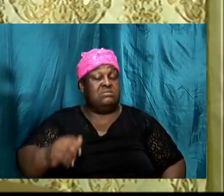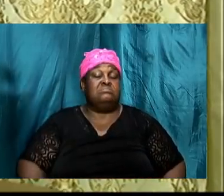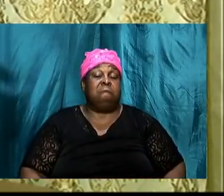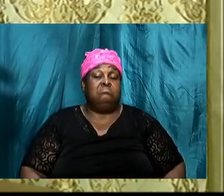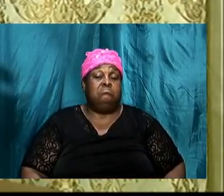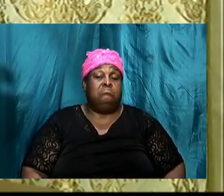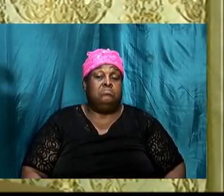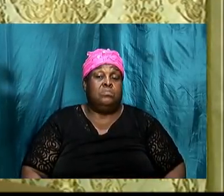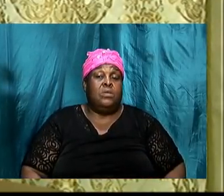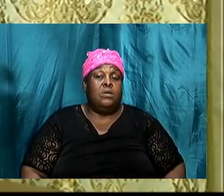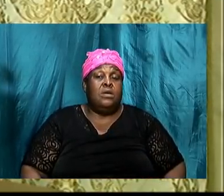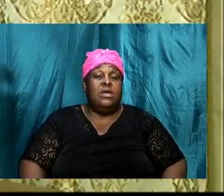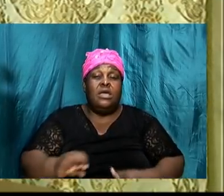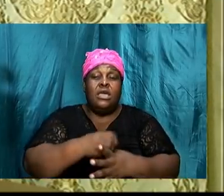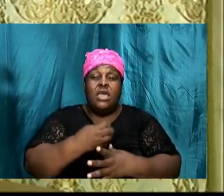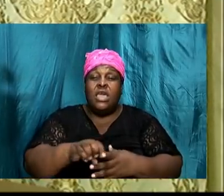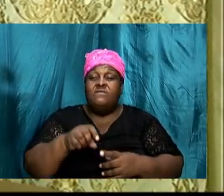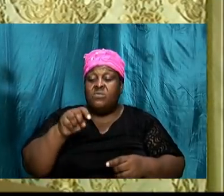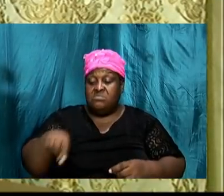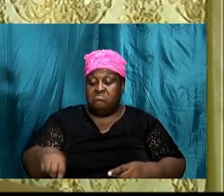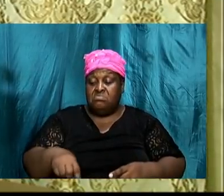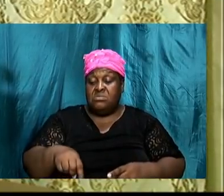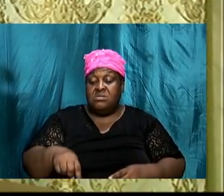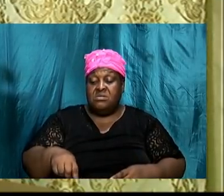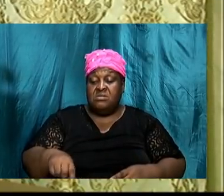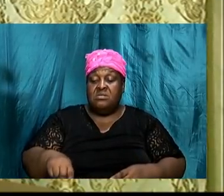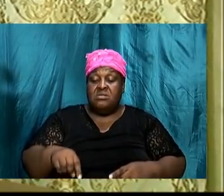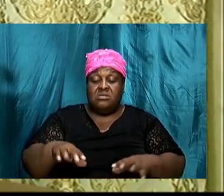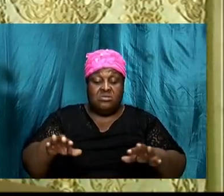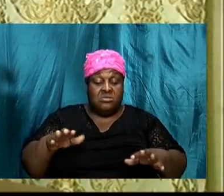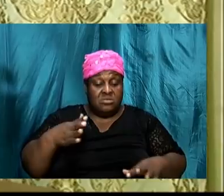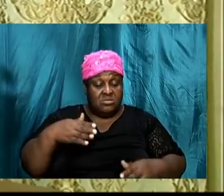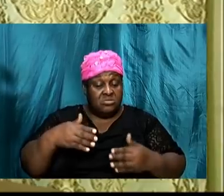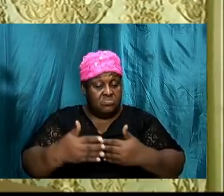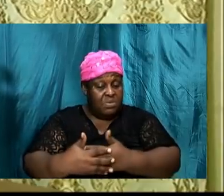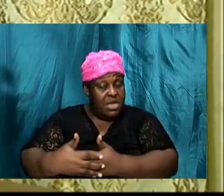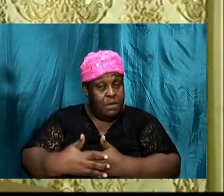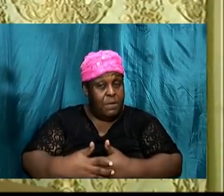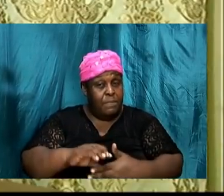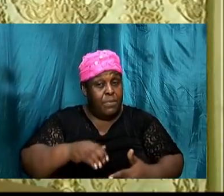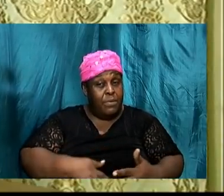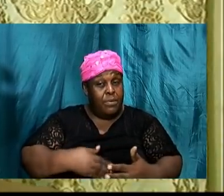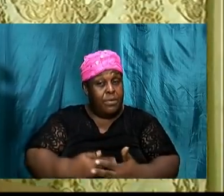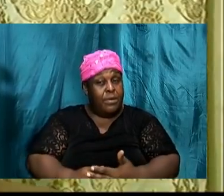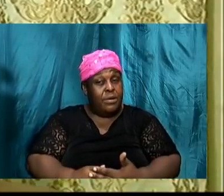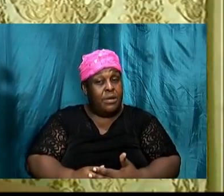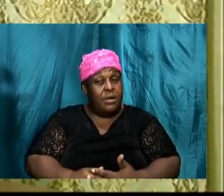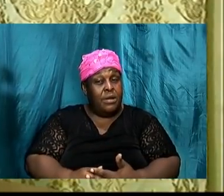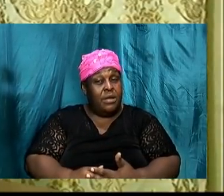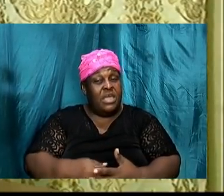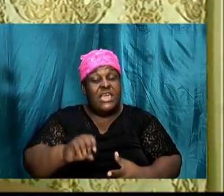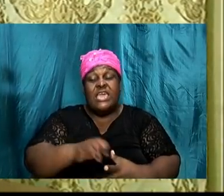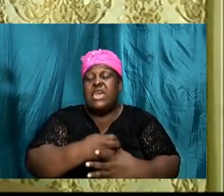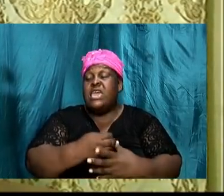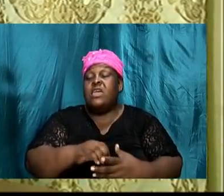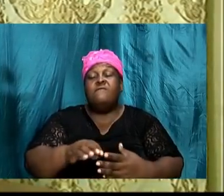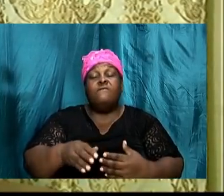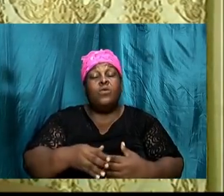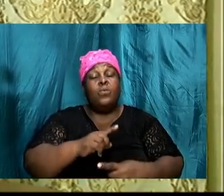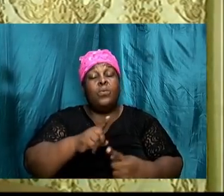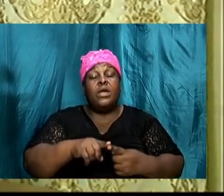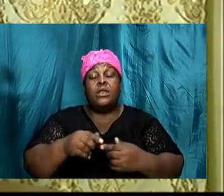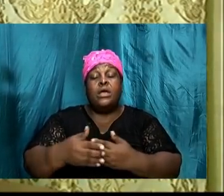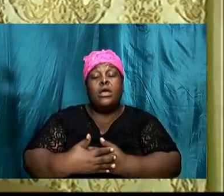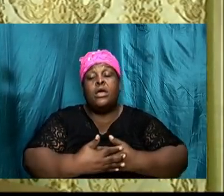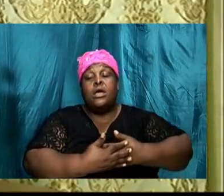Even when this child was born, this is how much Abram wanted a child. Even when the child was born and